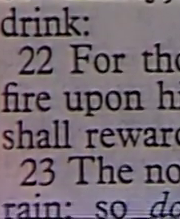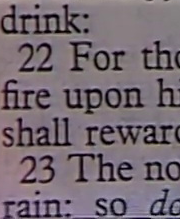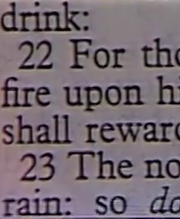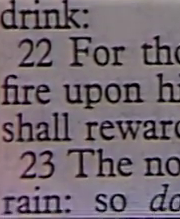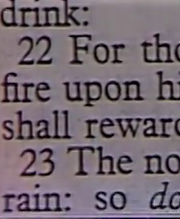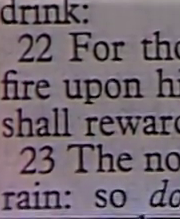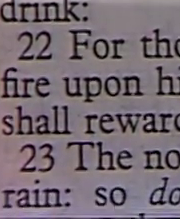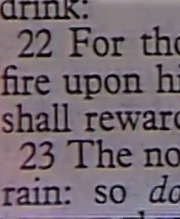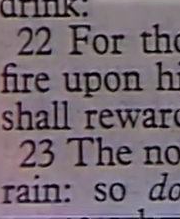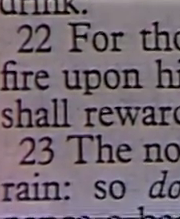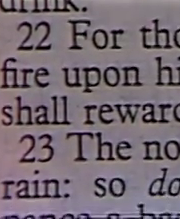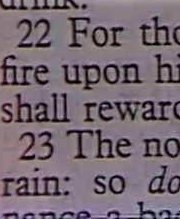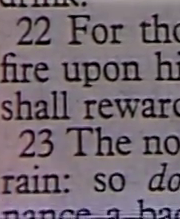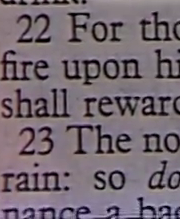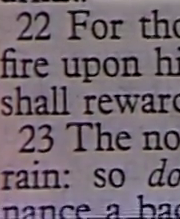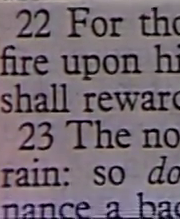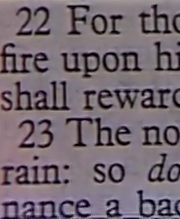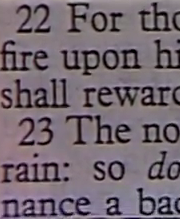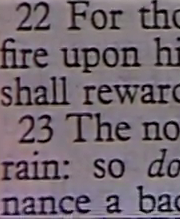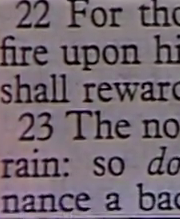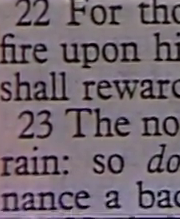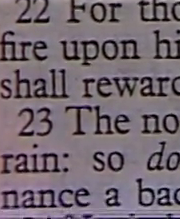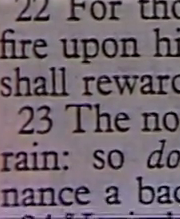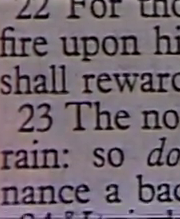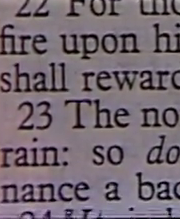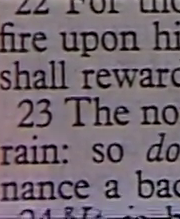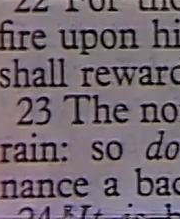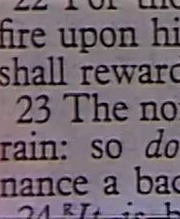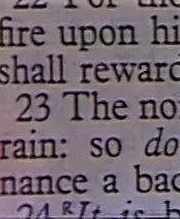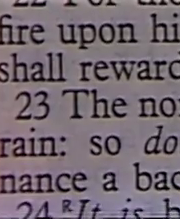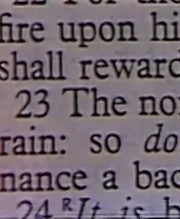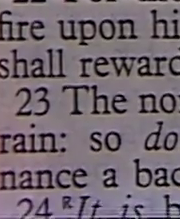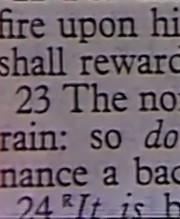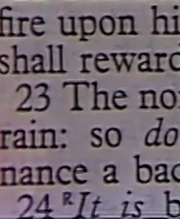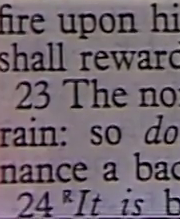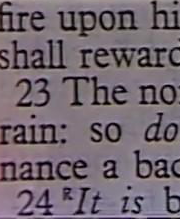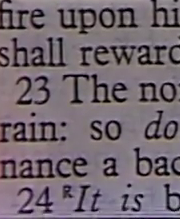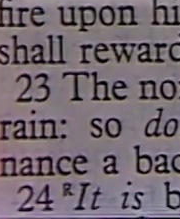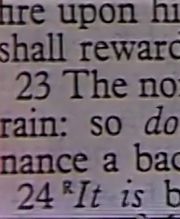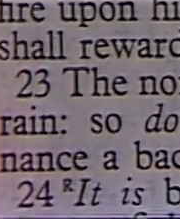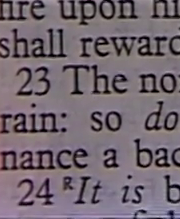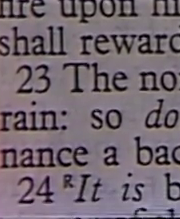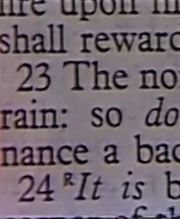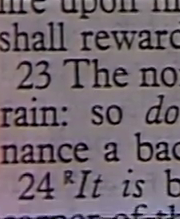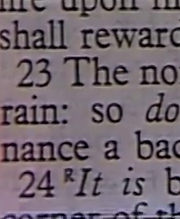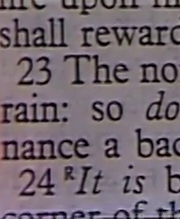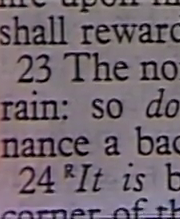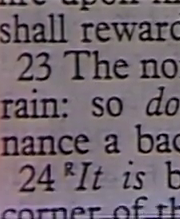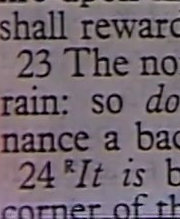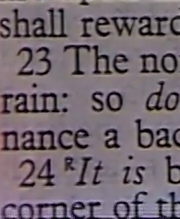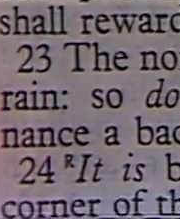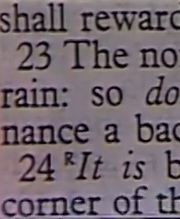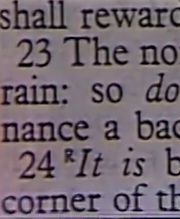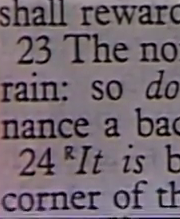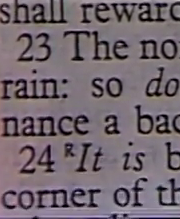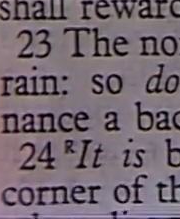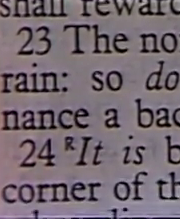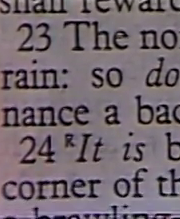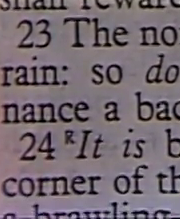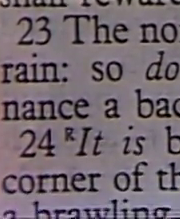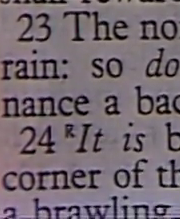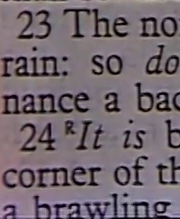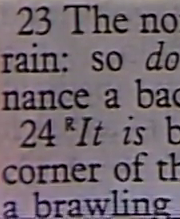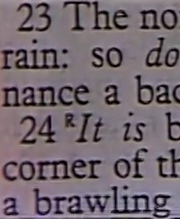hungry, give him bread to eat If he be thirsty, give him water to drink For thou shalt heap coals of fire upon his head